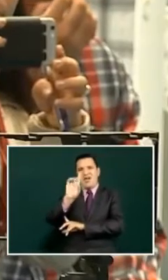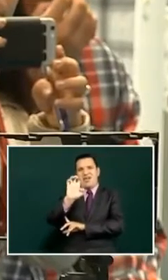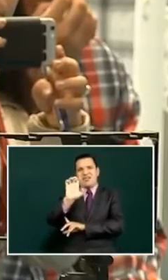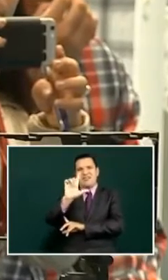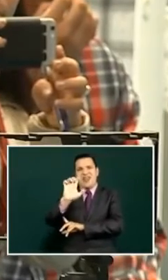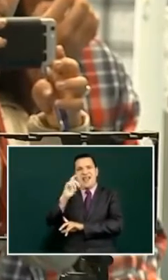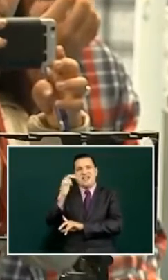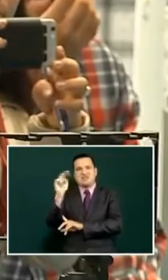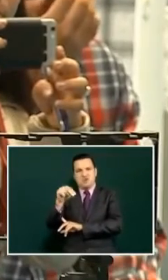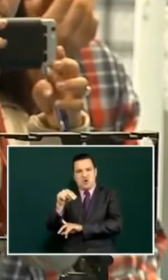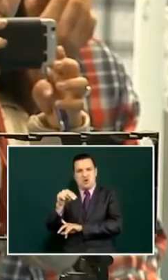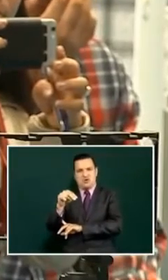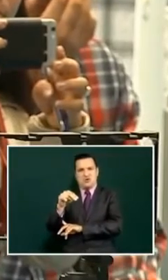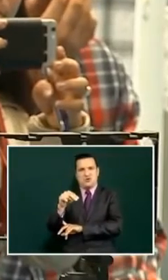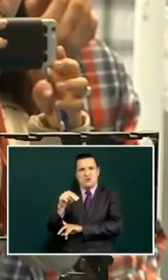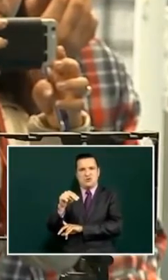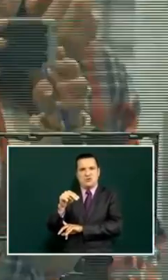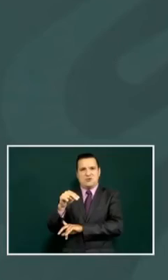50 delegates